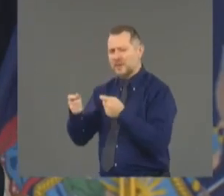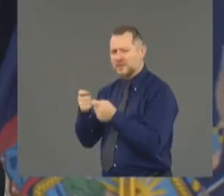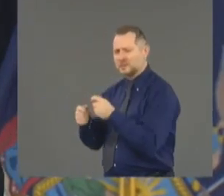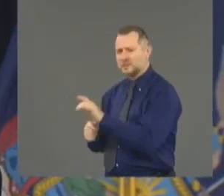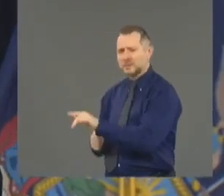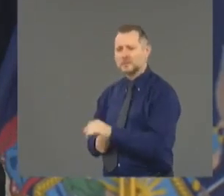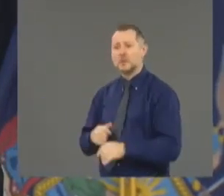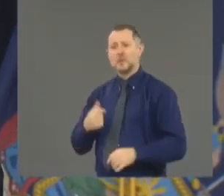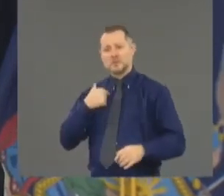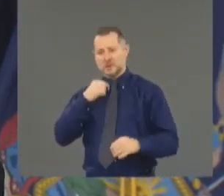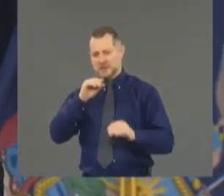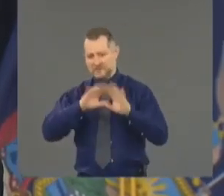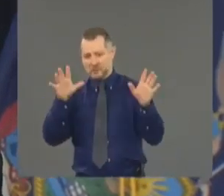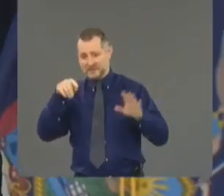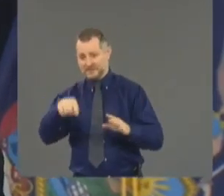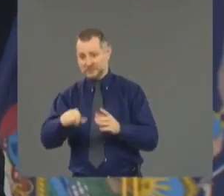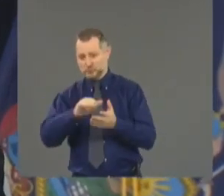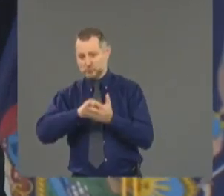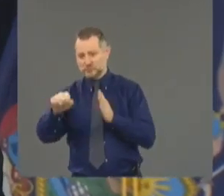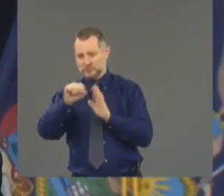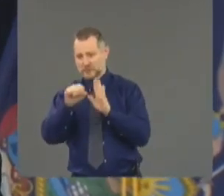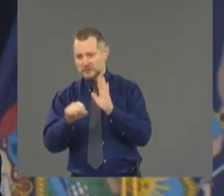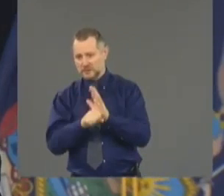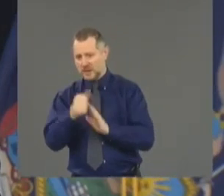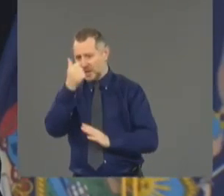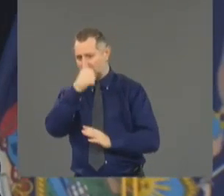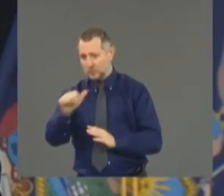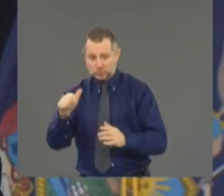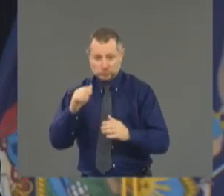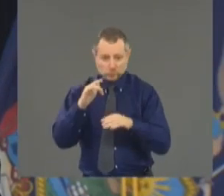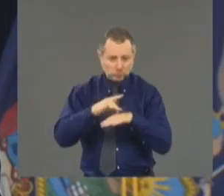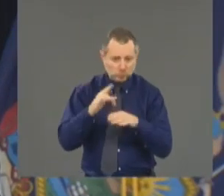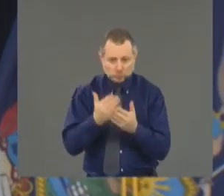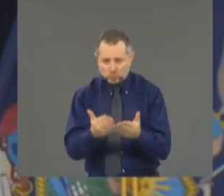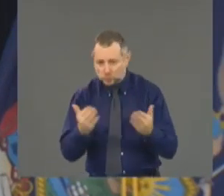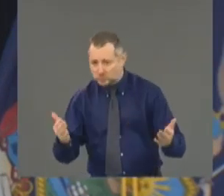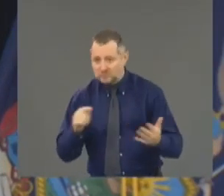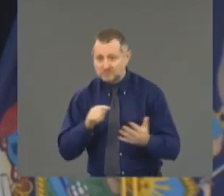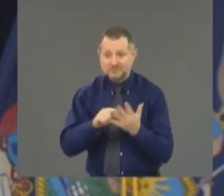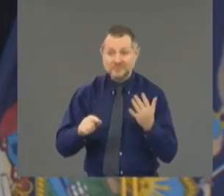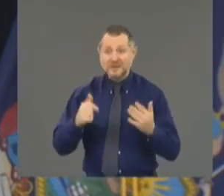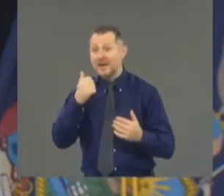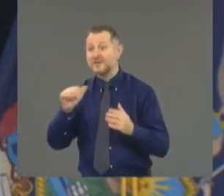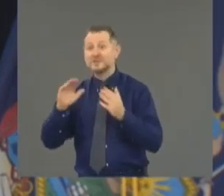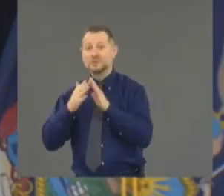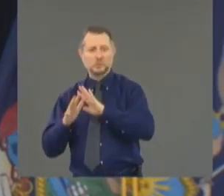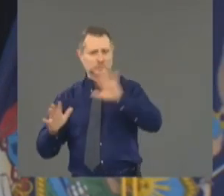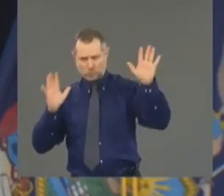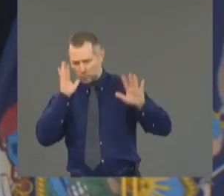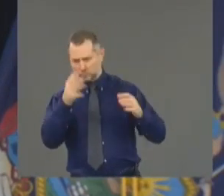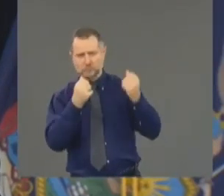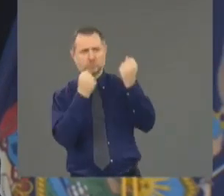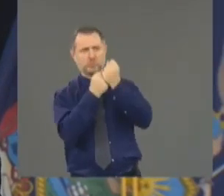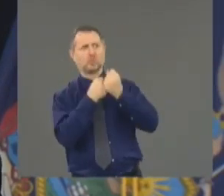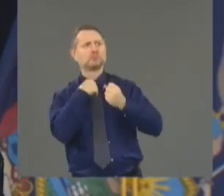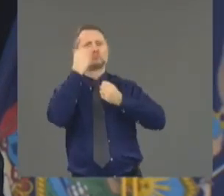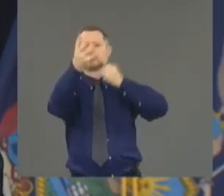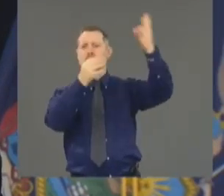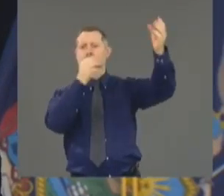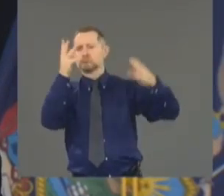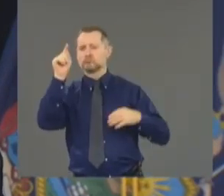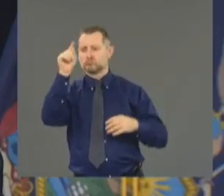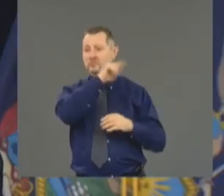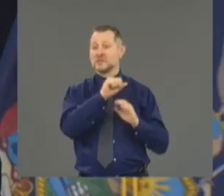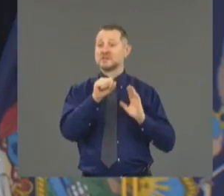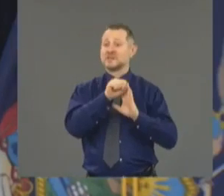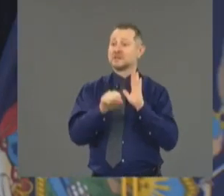state, any resources that any city needs, we will provide. And we have been. State police have